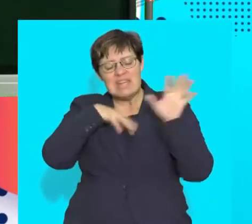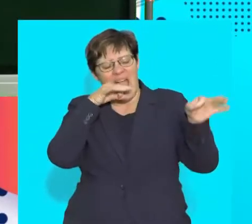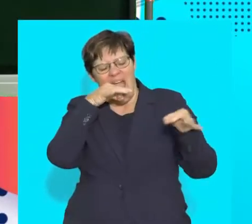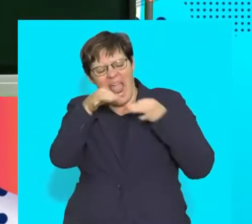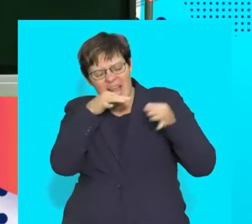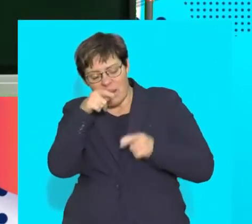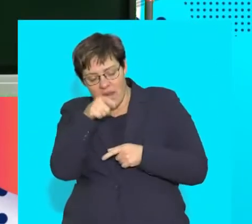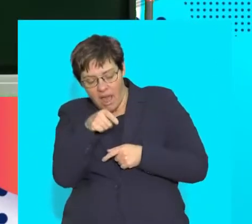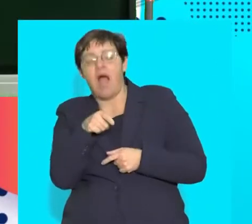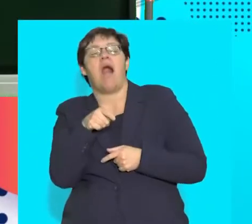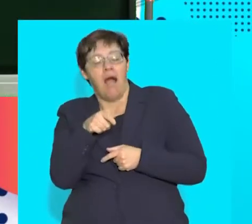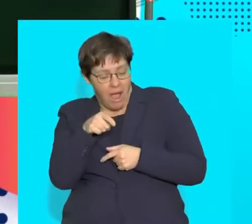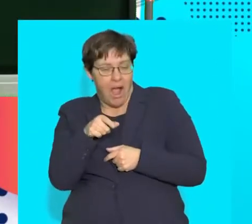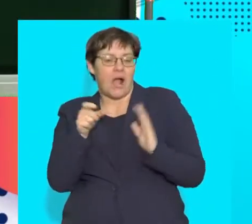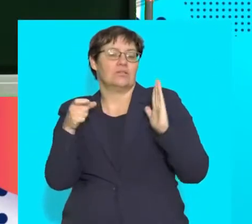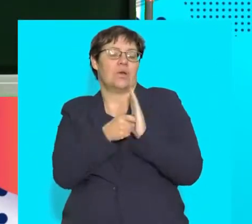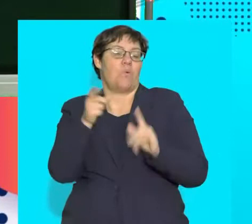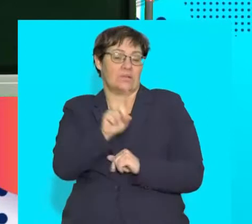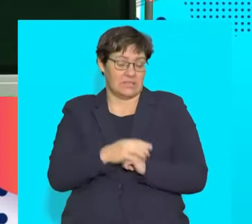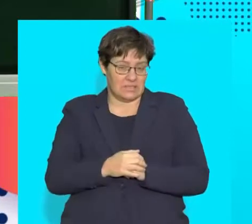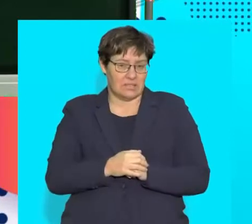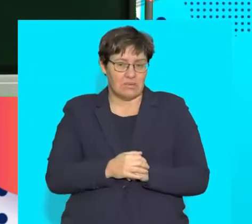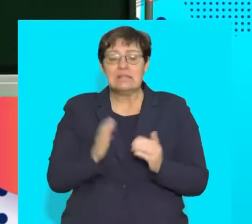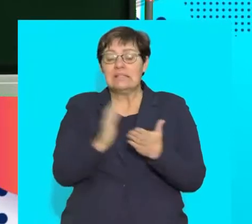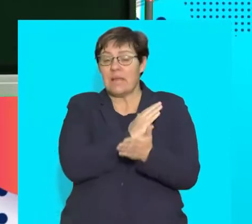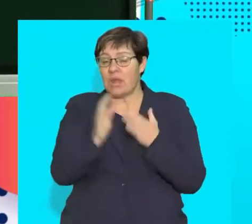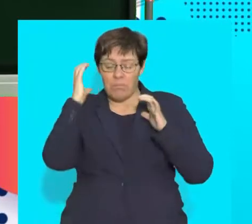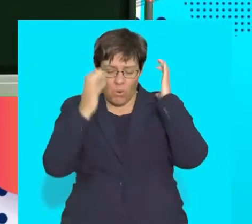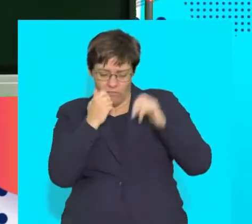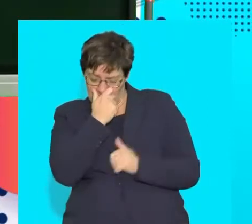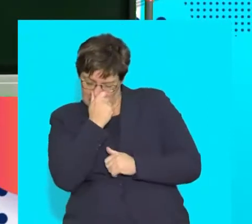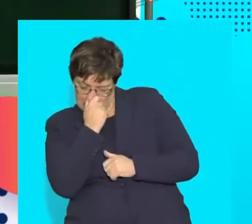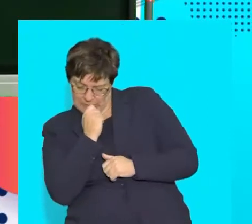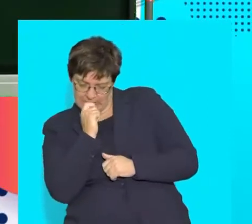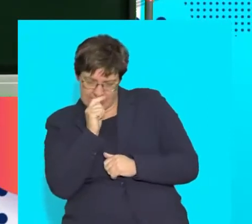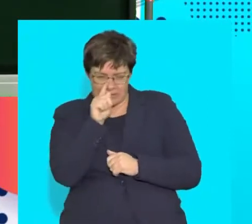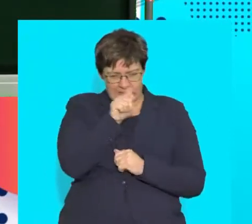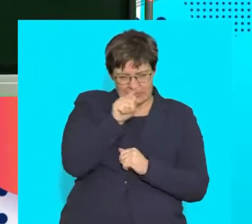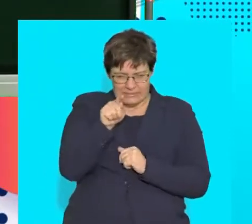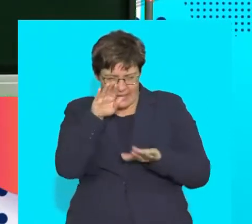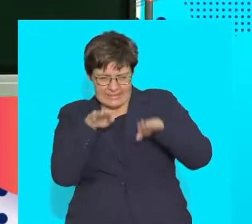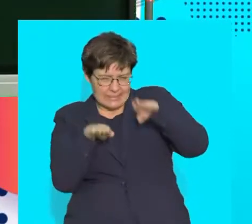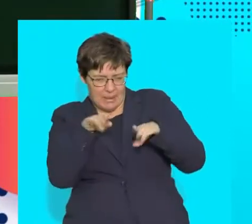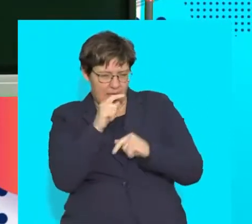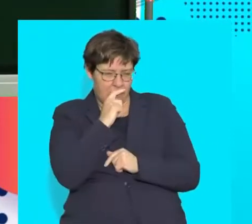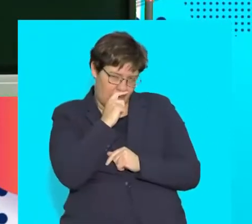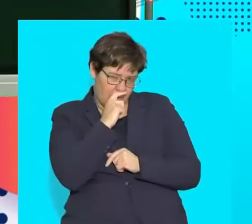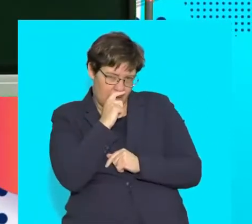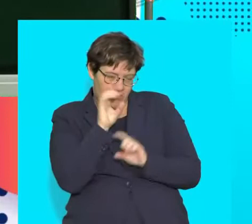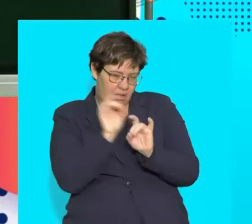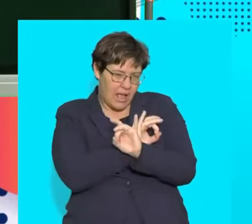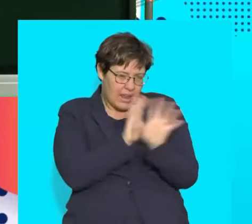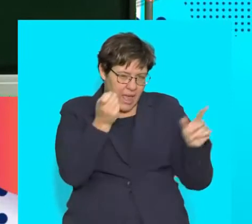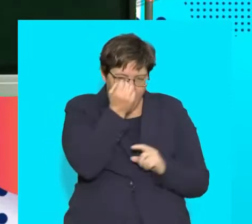the descriptions carefully. Often, in questions that are confusing, there might be two or three terms that are similar, and hence, if